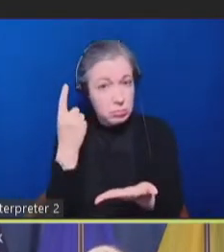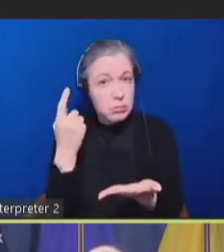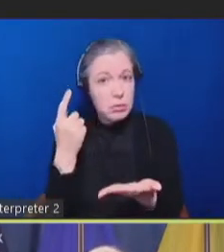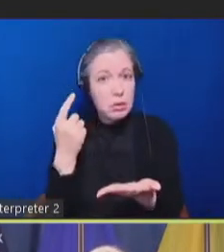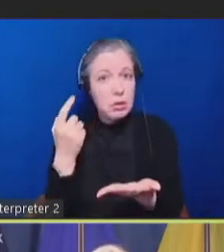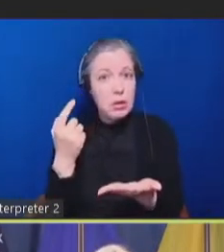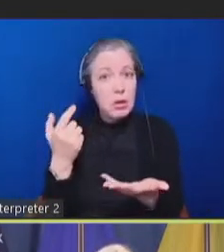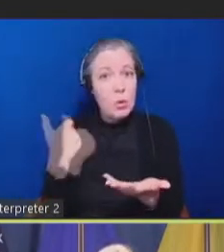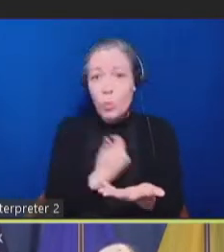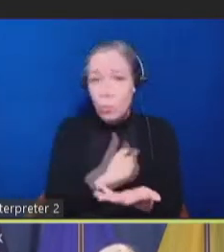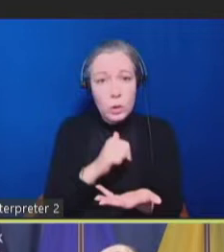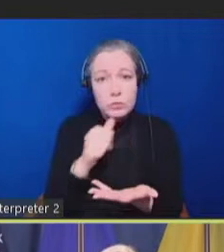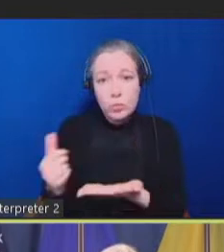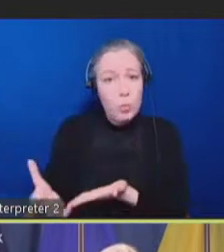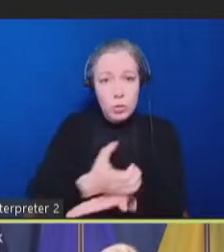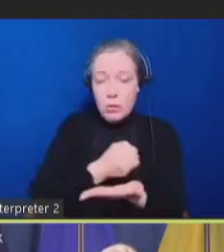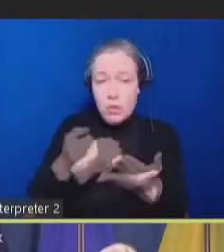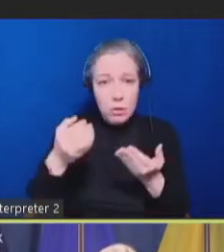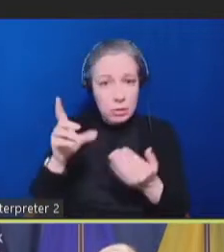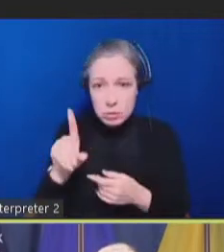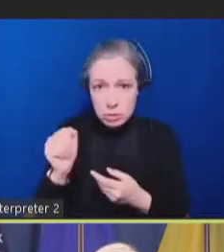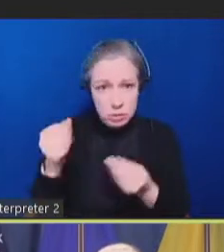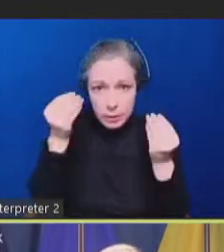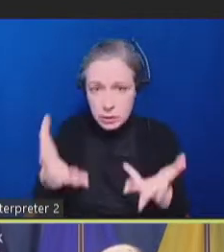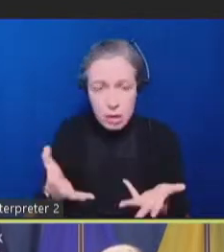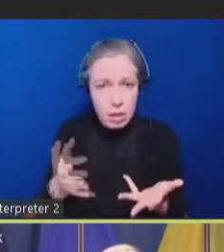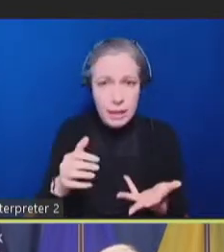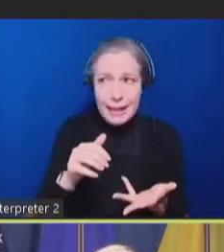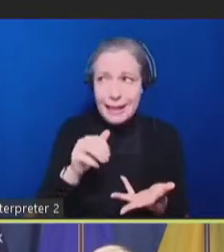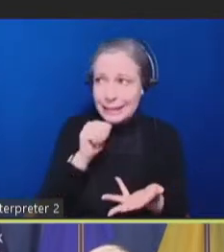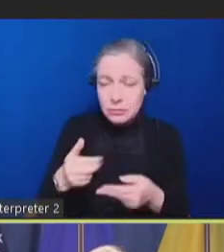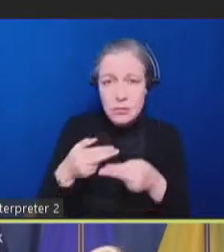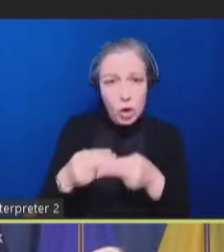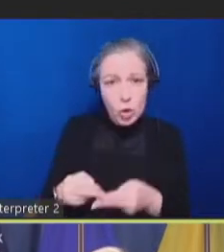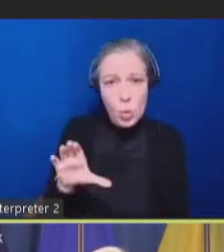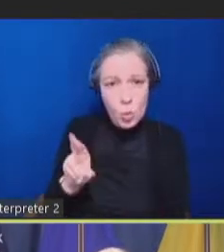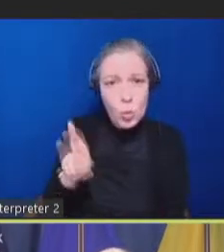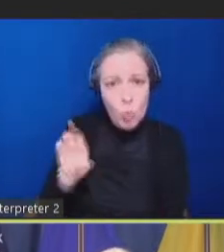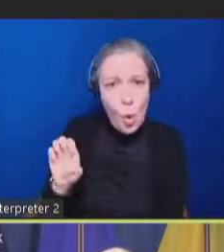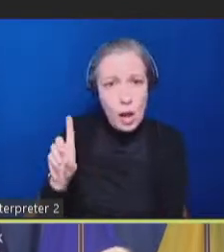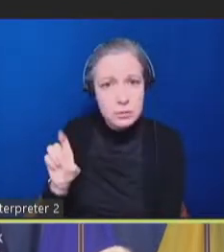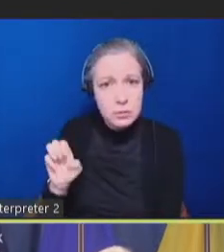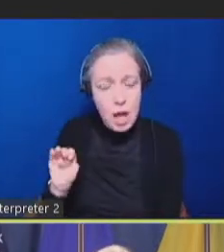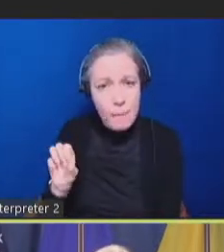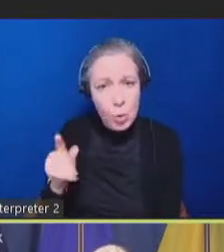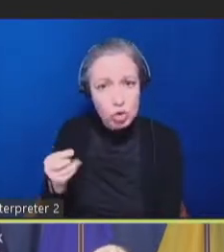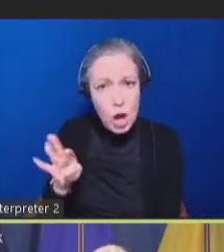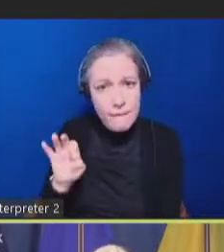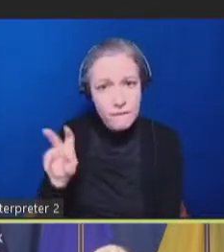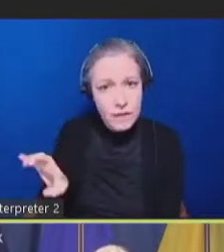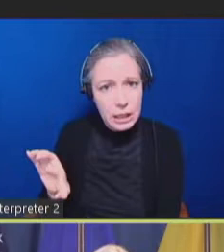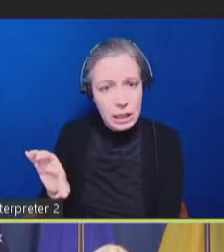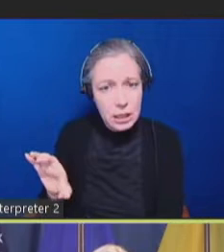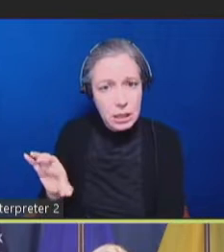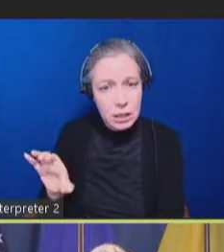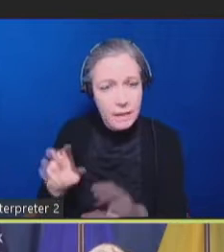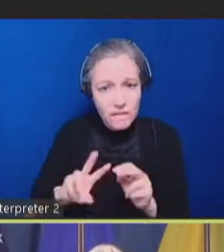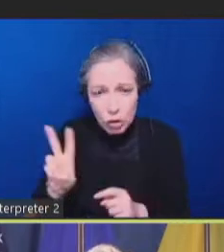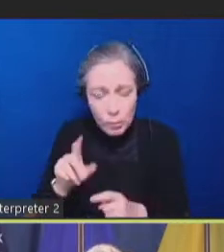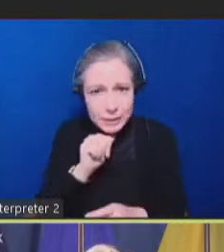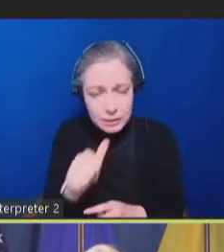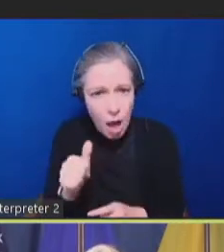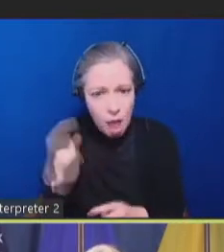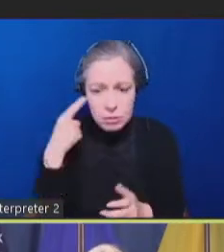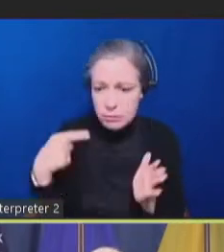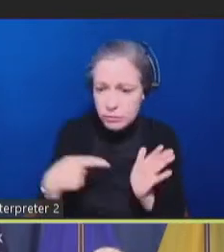data as a core demographic variable, like we collect race, ethnicity, age, gender identity. People with